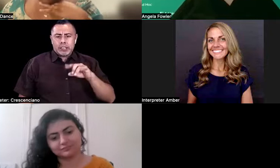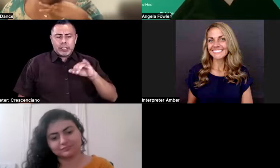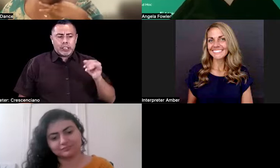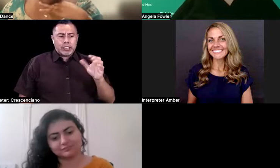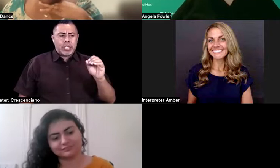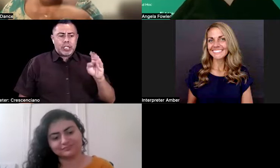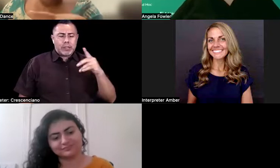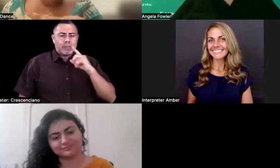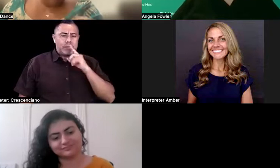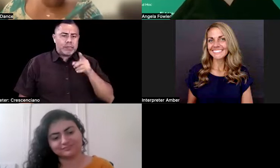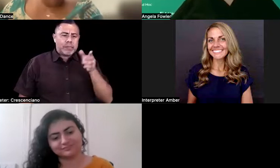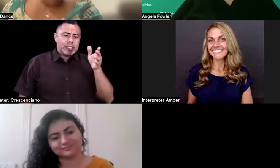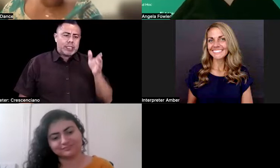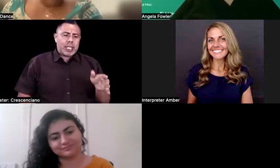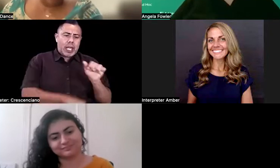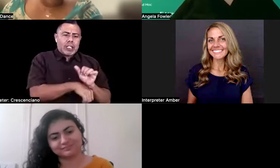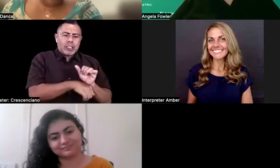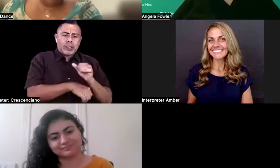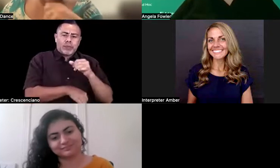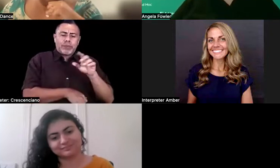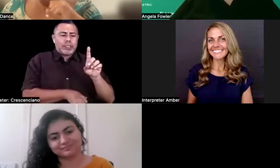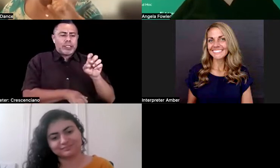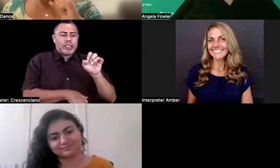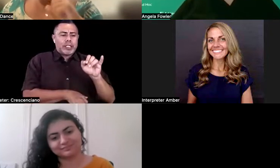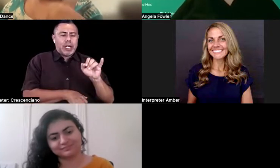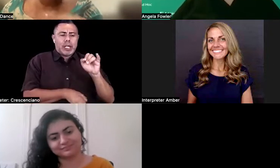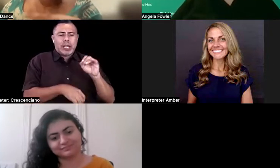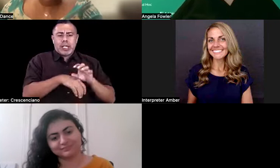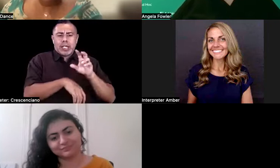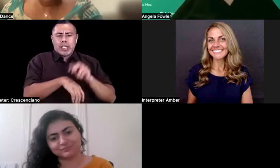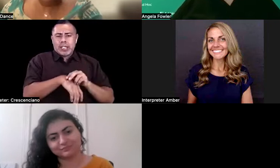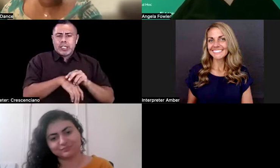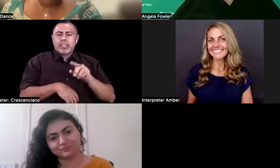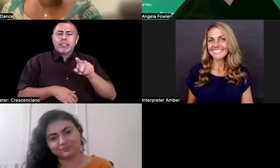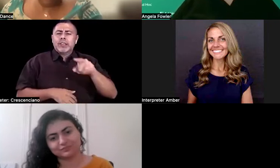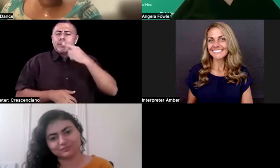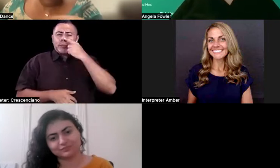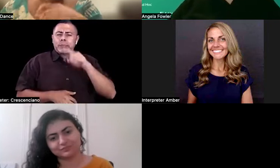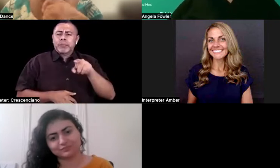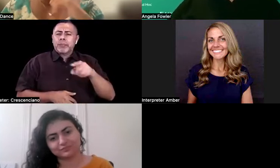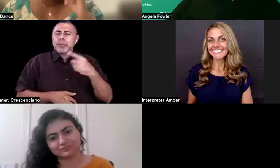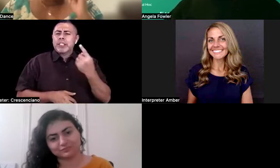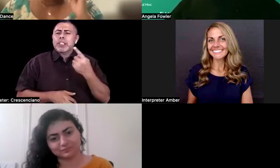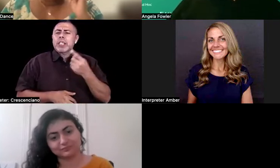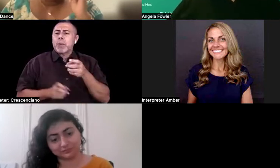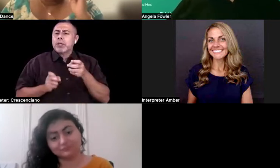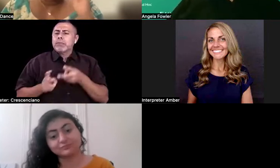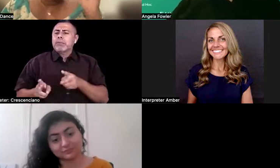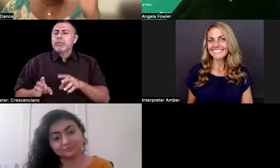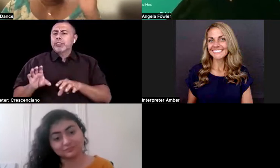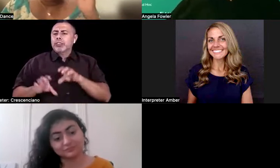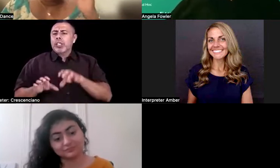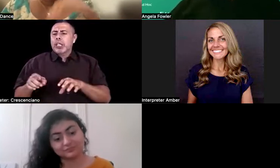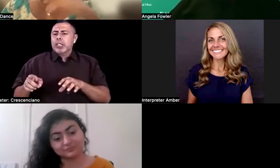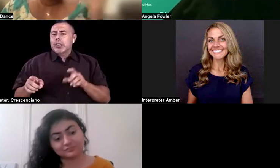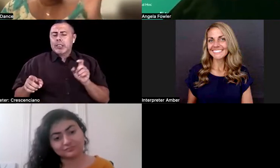Lucek. So can someone, someone put in the chat actually asking, like, what is that starting point you'd recommend? And, um, for